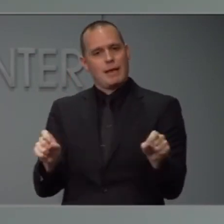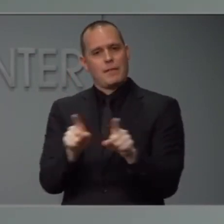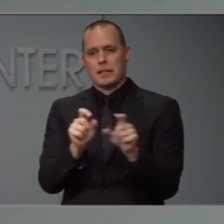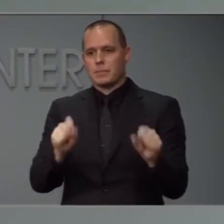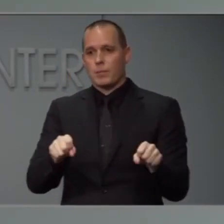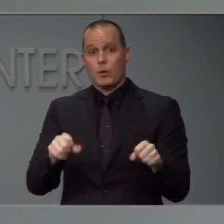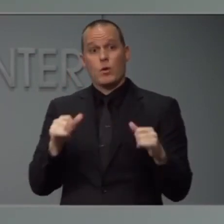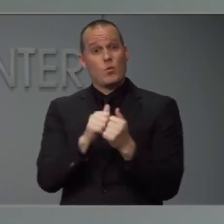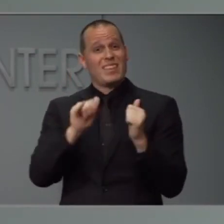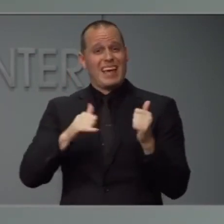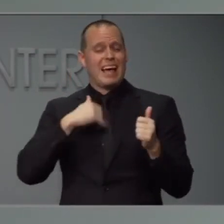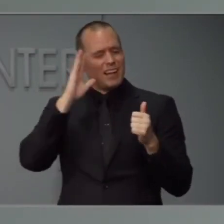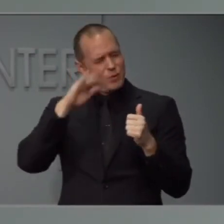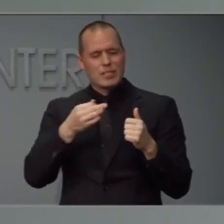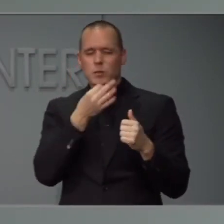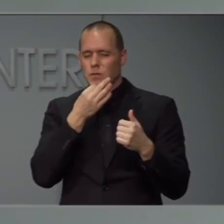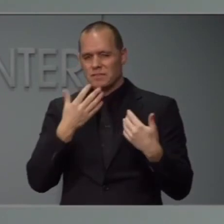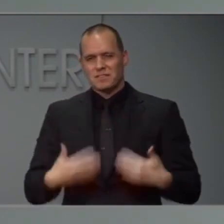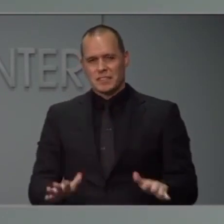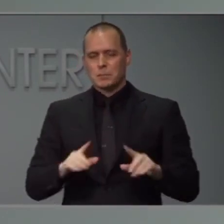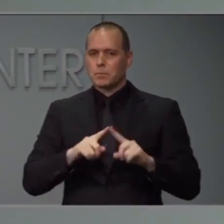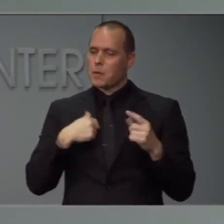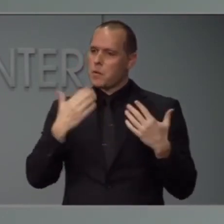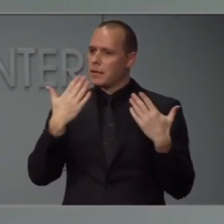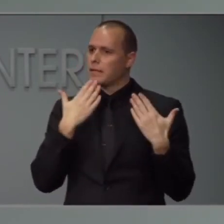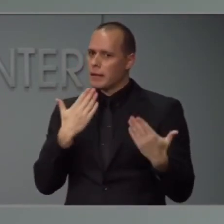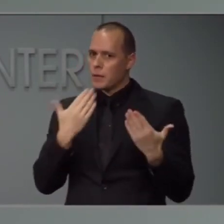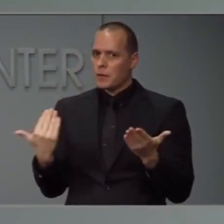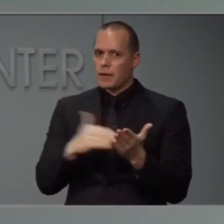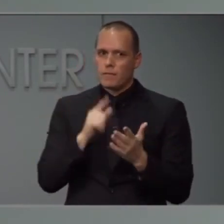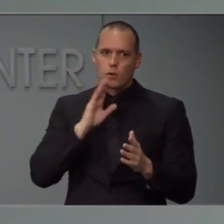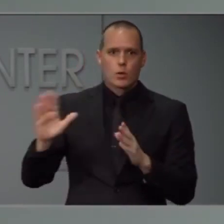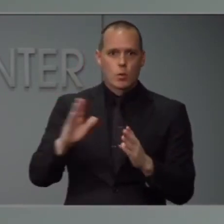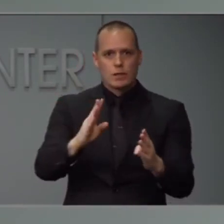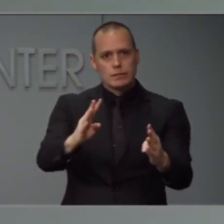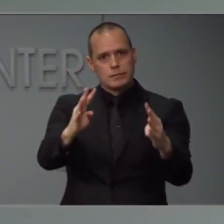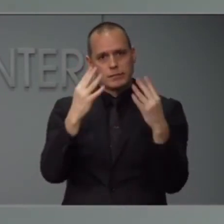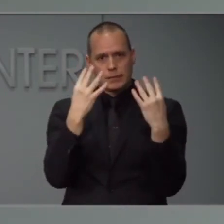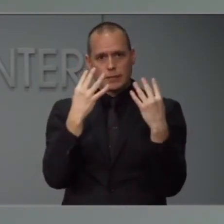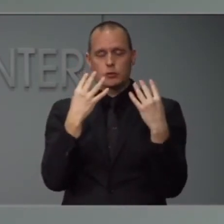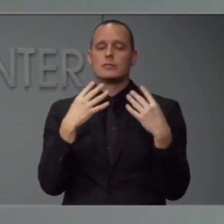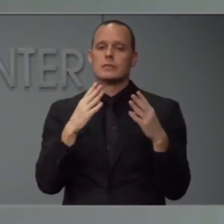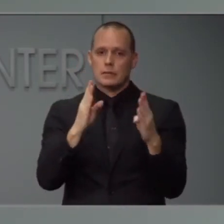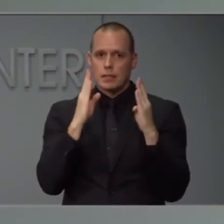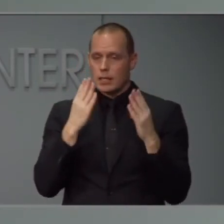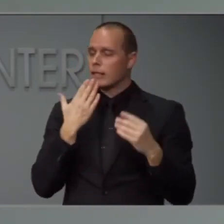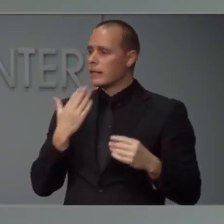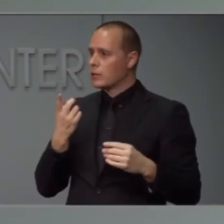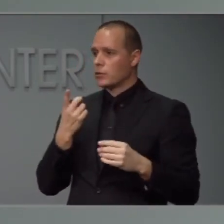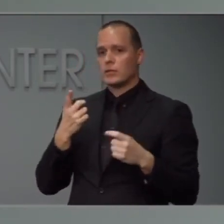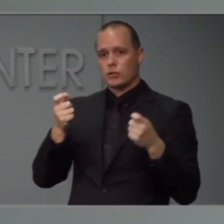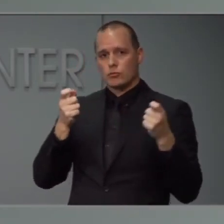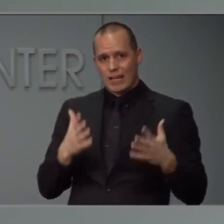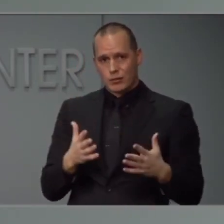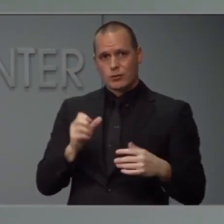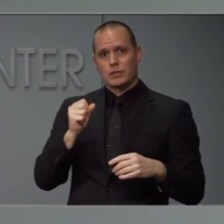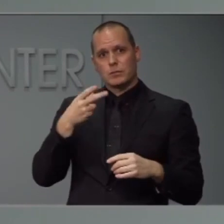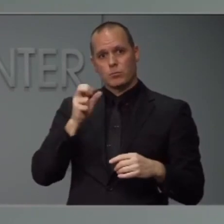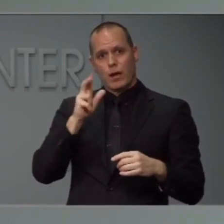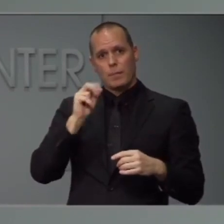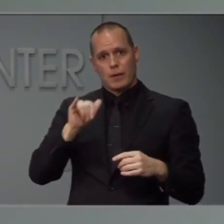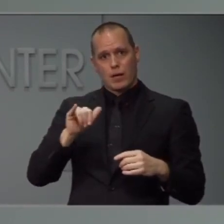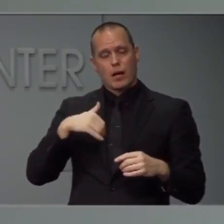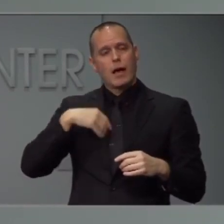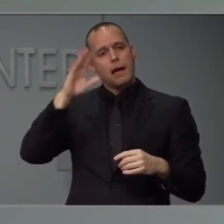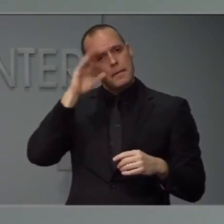And with that, I know we're wrapping up here. Just want to thank everyone again for their attention. Thank you, Director Sprayberry. I know as we get more into the